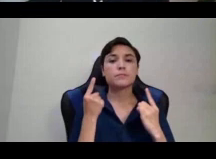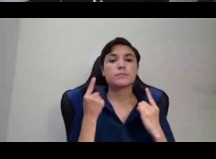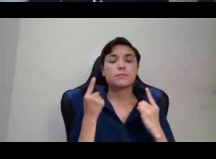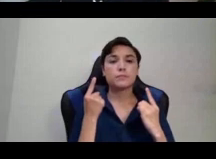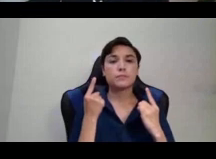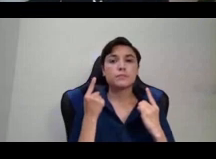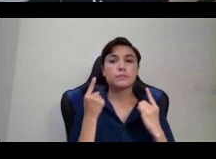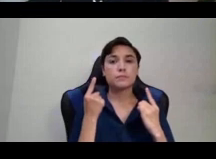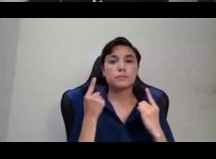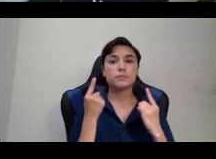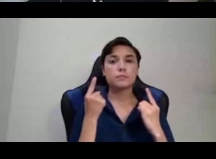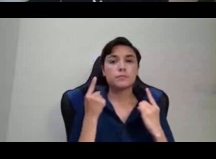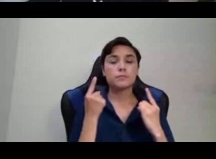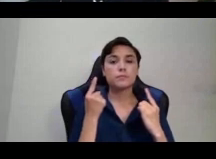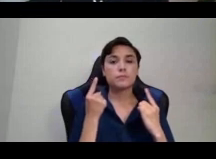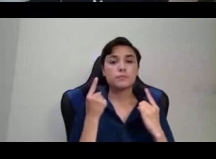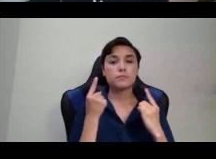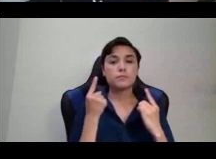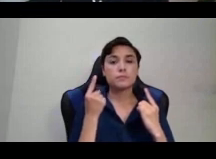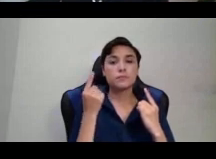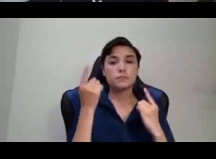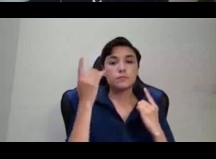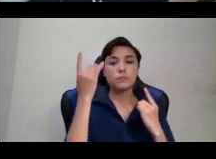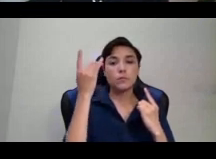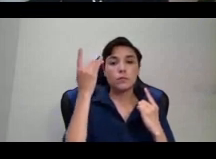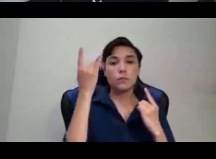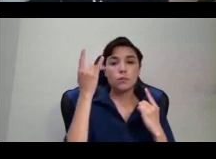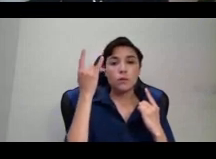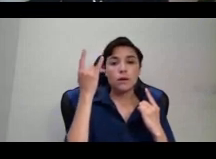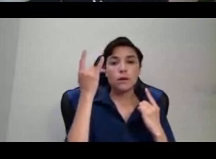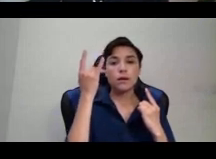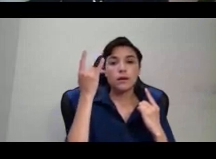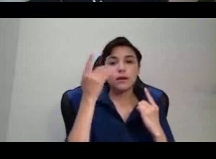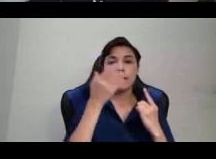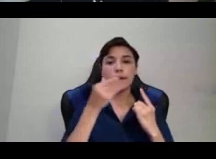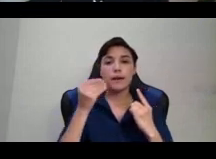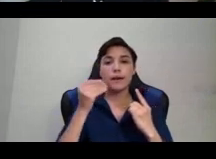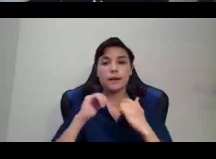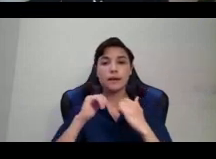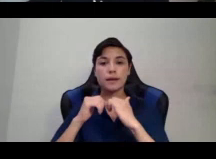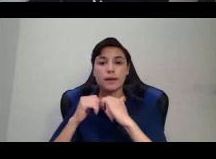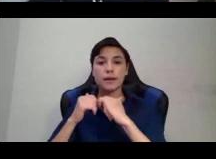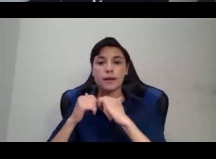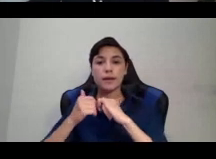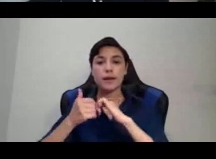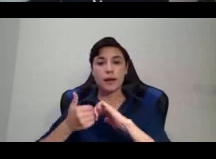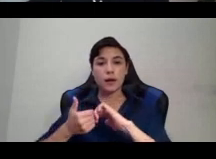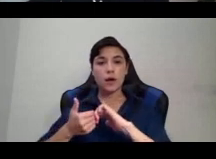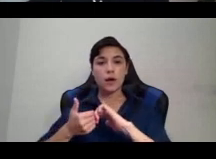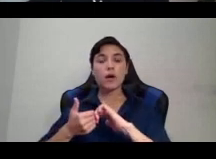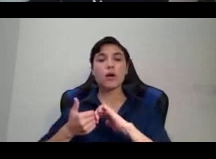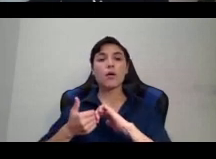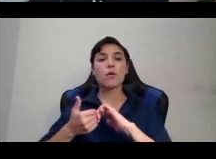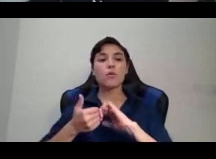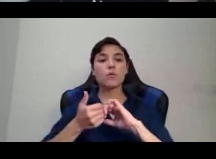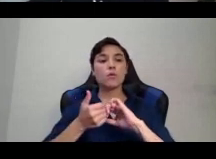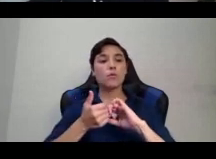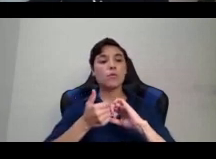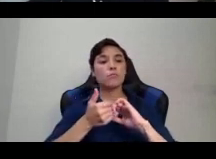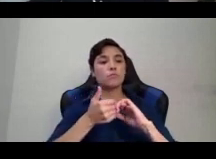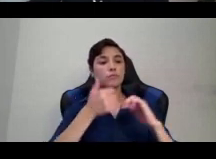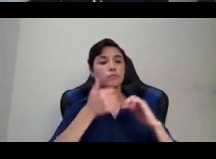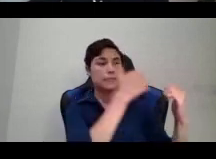why these and how these struggles can aid one another and be in